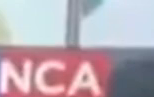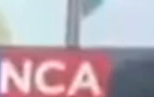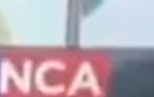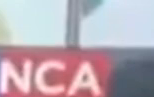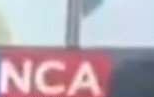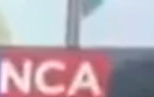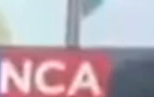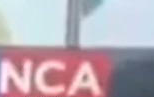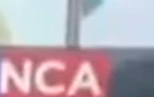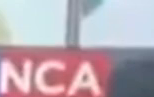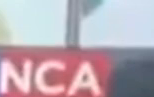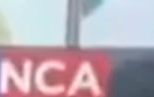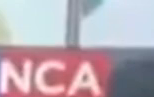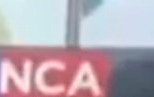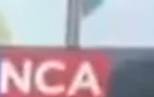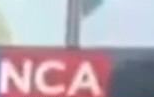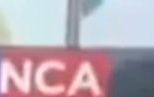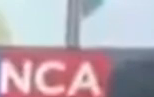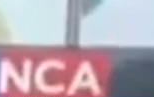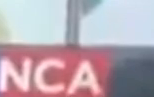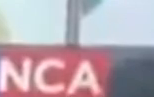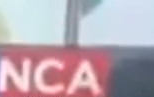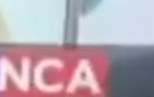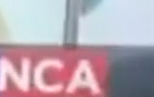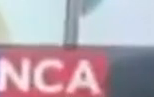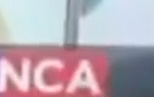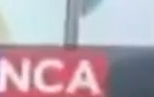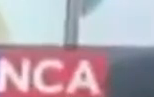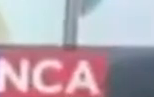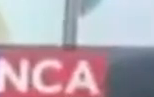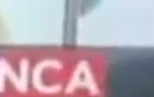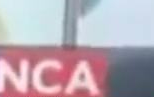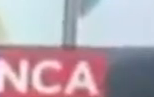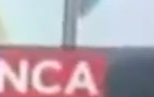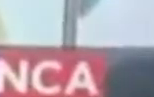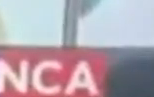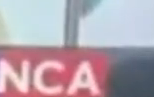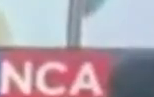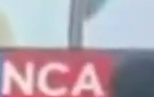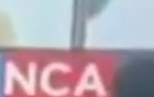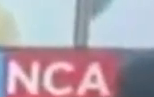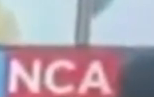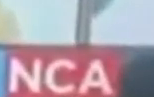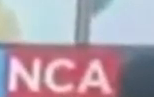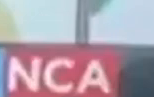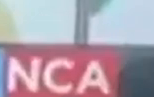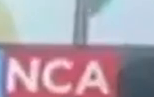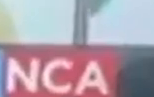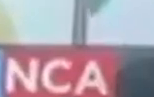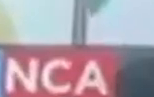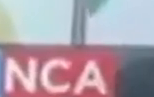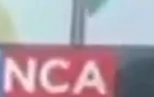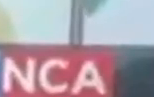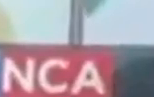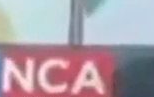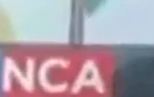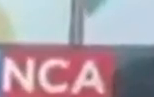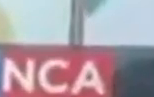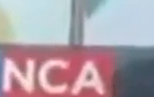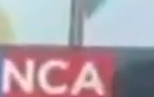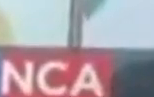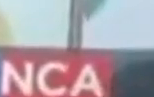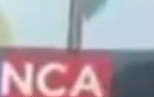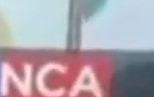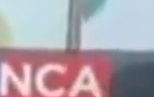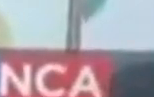So, yeah, ANC is crap. And the assurance of the quality of products is that we